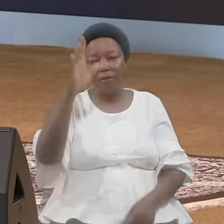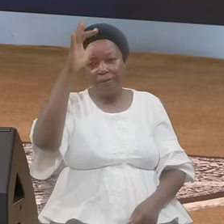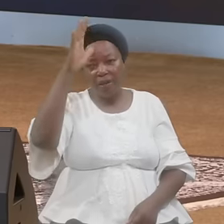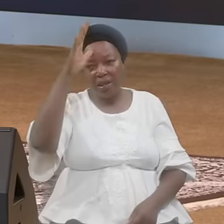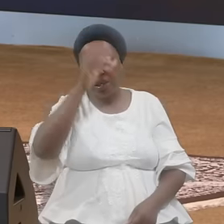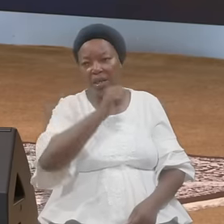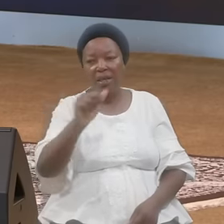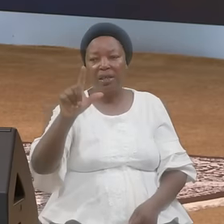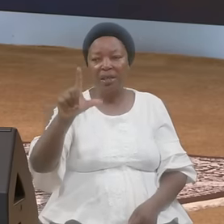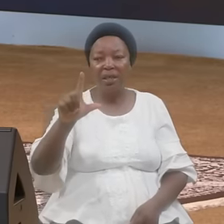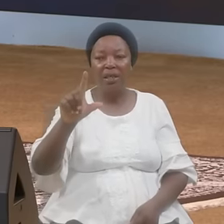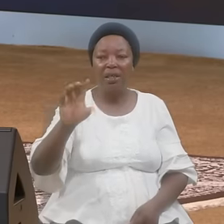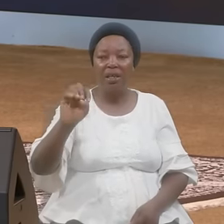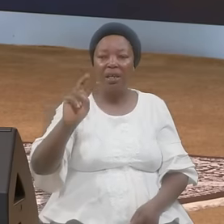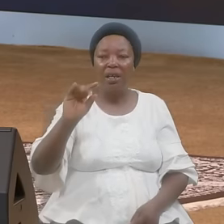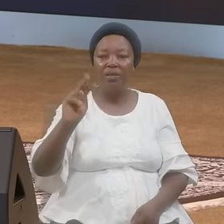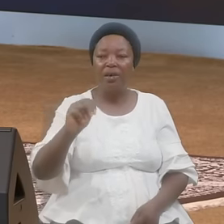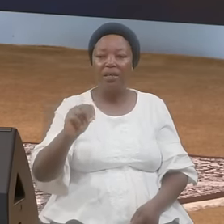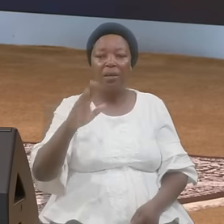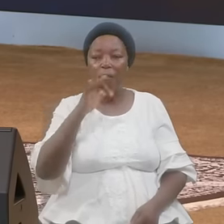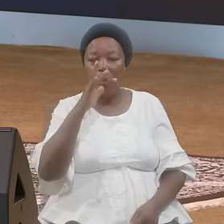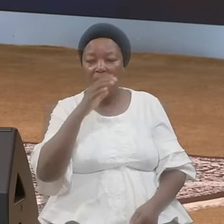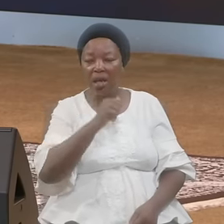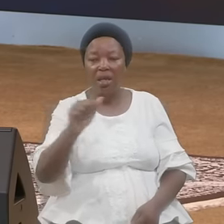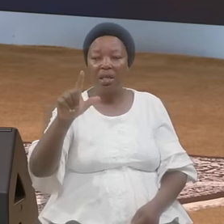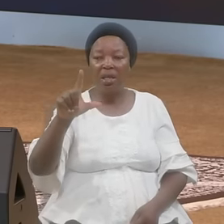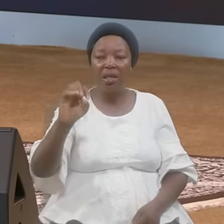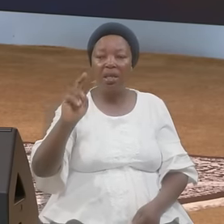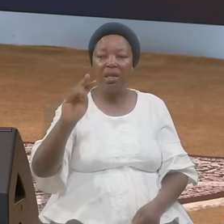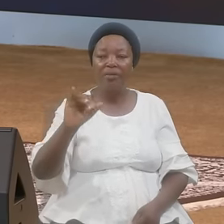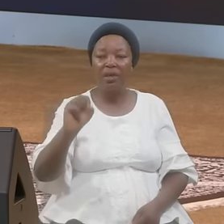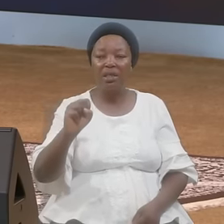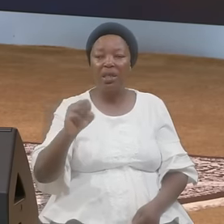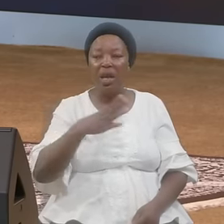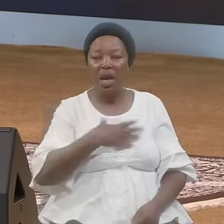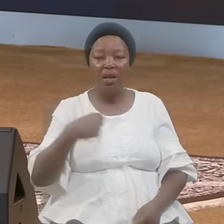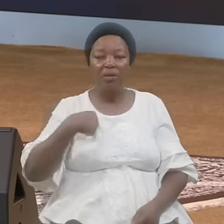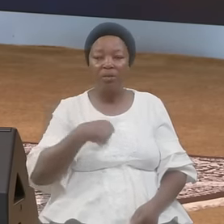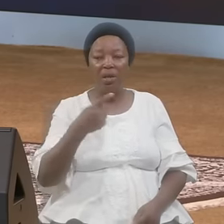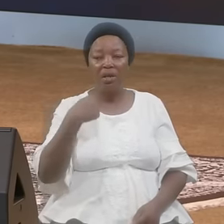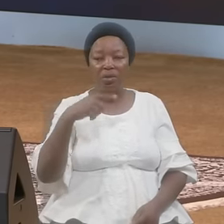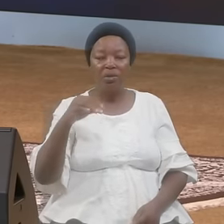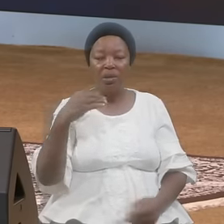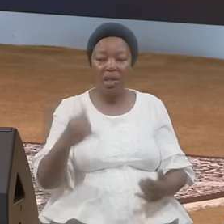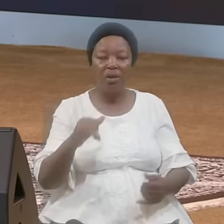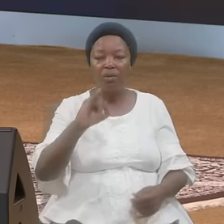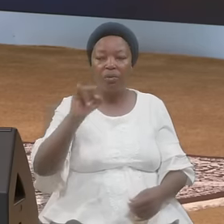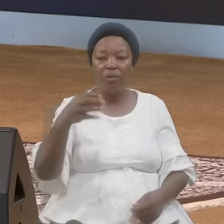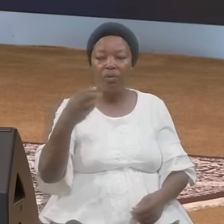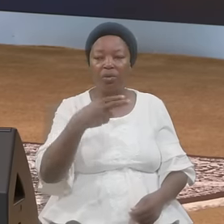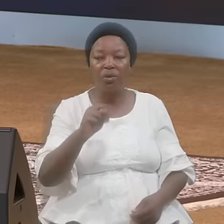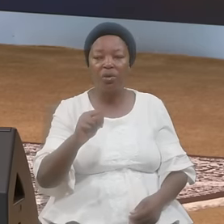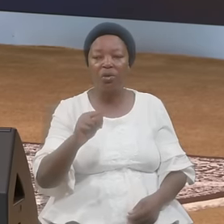Mother A Levite And We're Told Now John Was Born